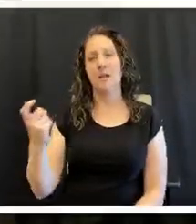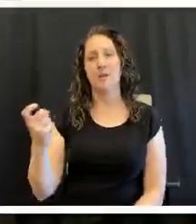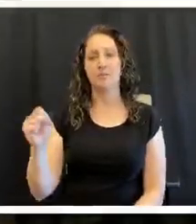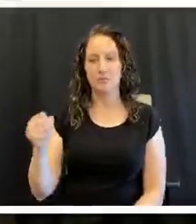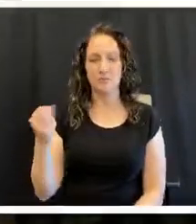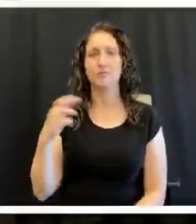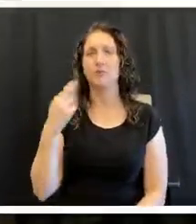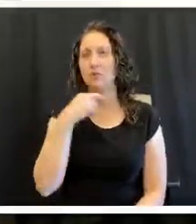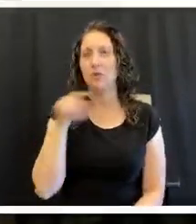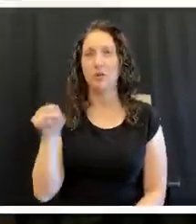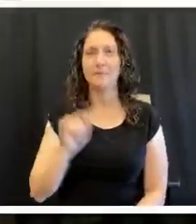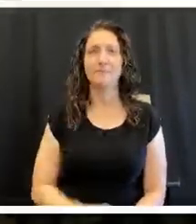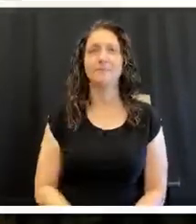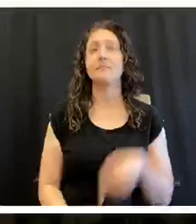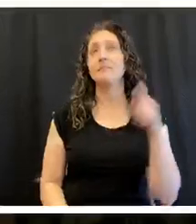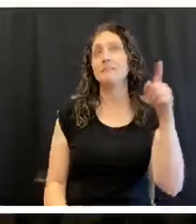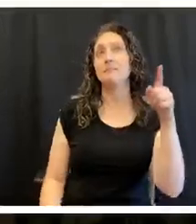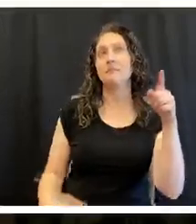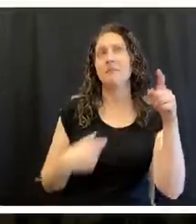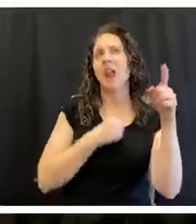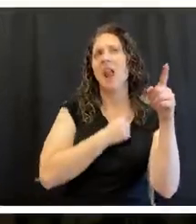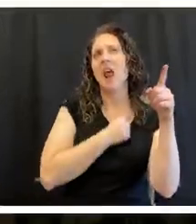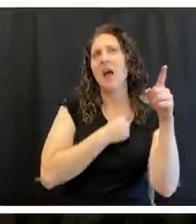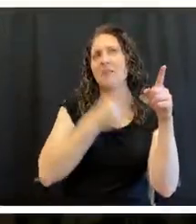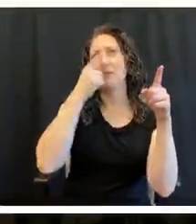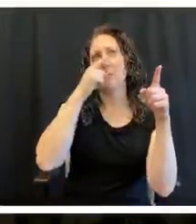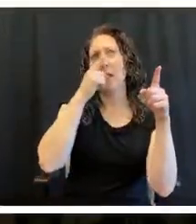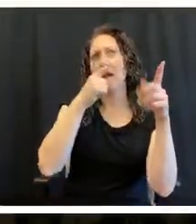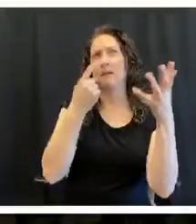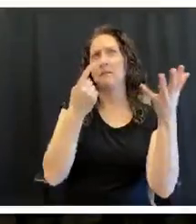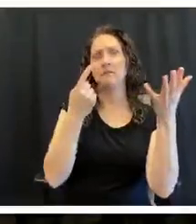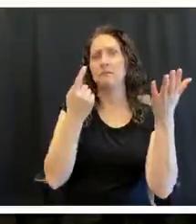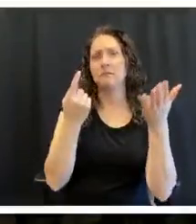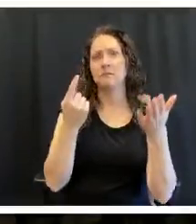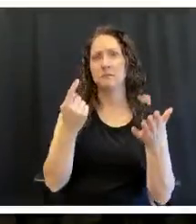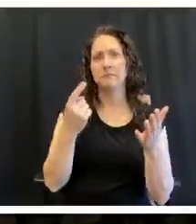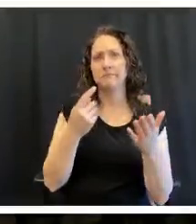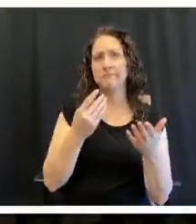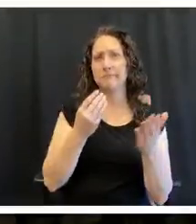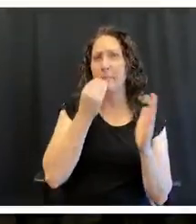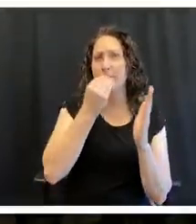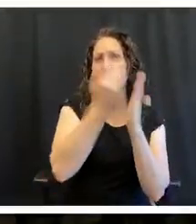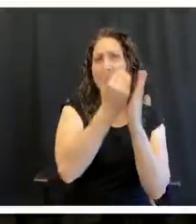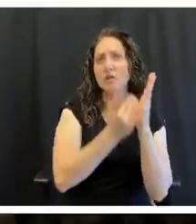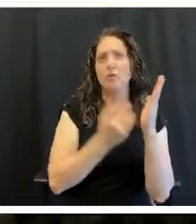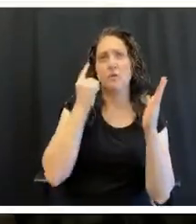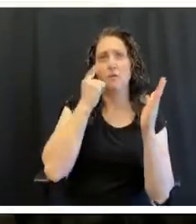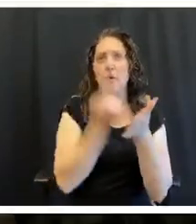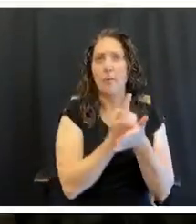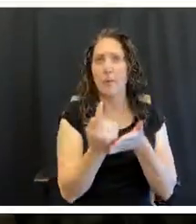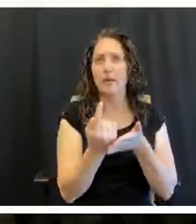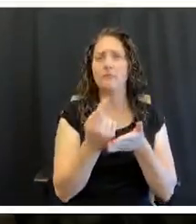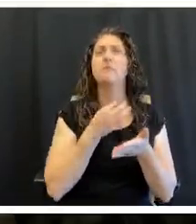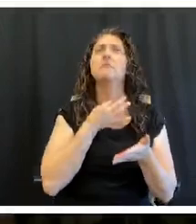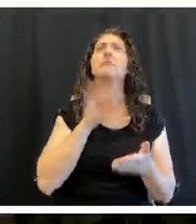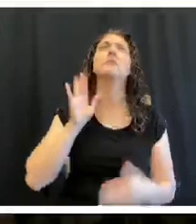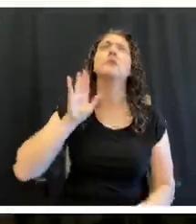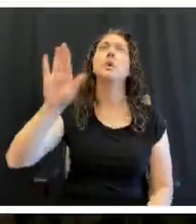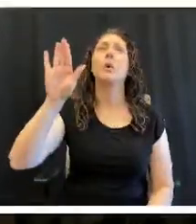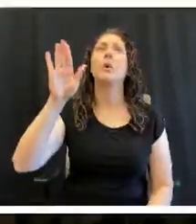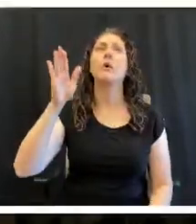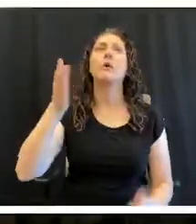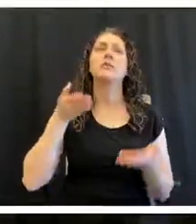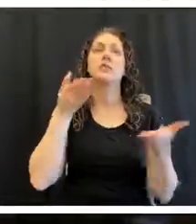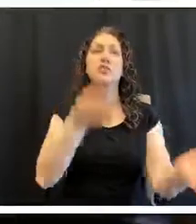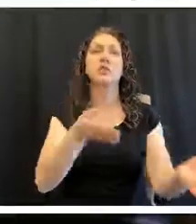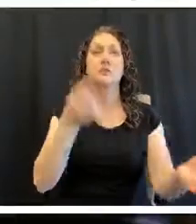Uh, you know, we, we'd love a suggested week menu from you. What would you do? Um, or what would you